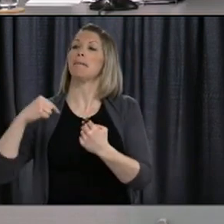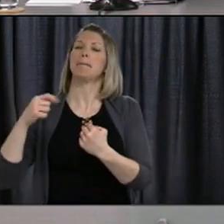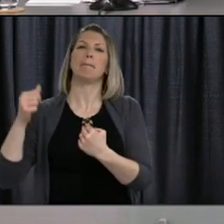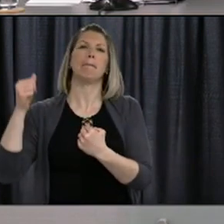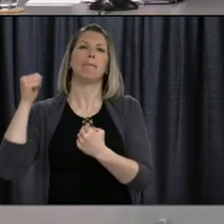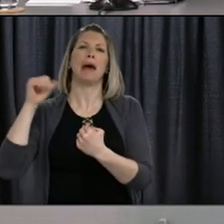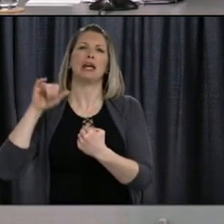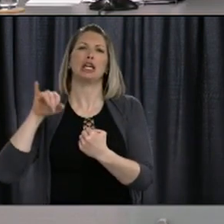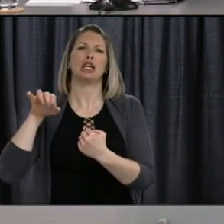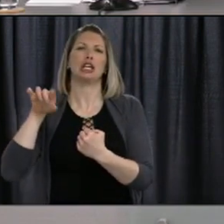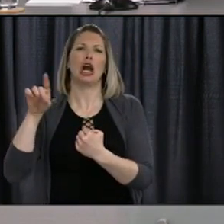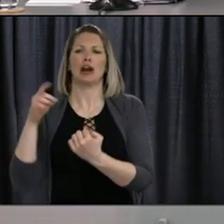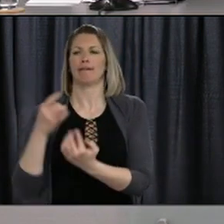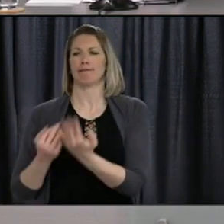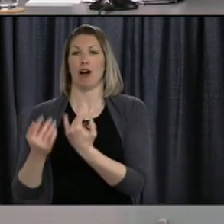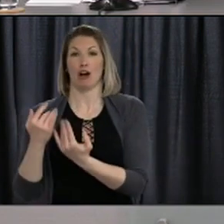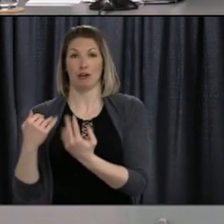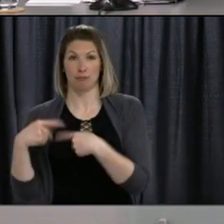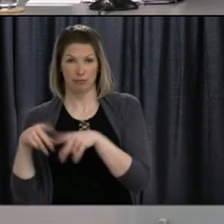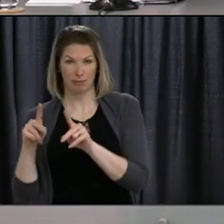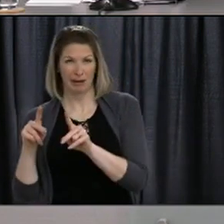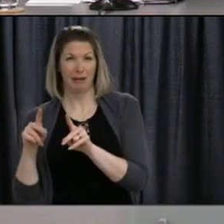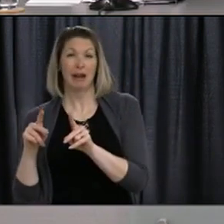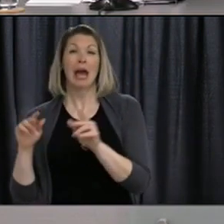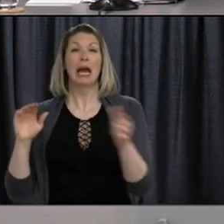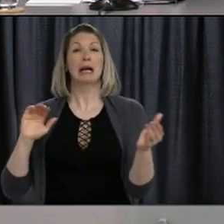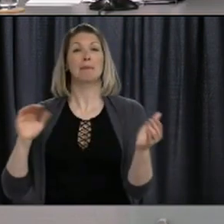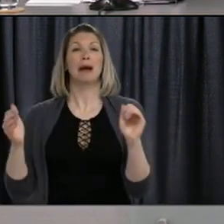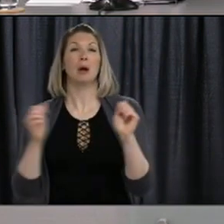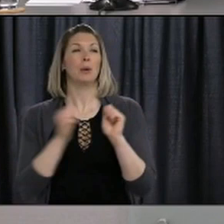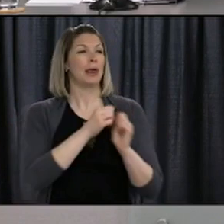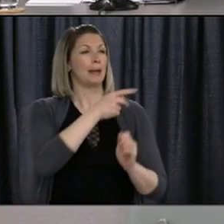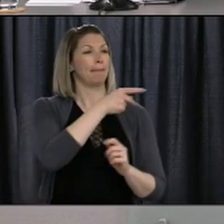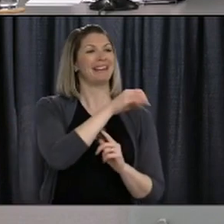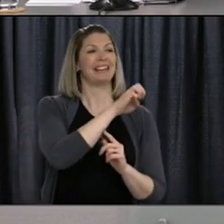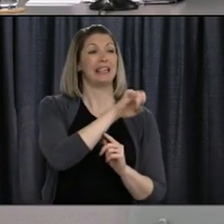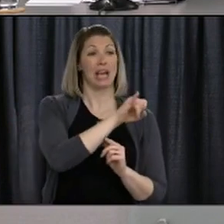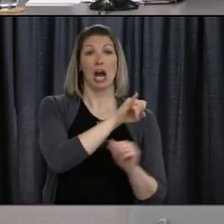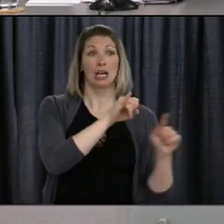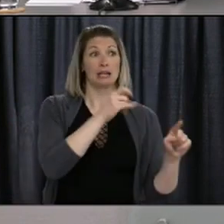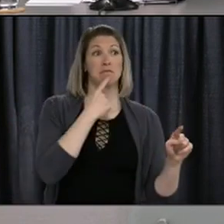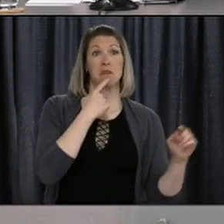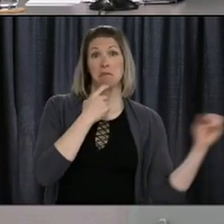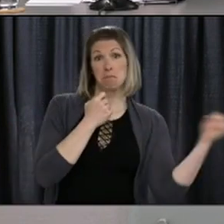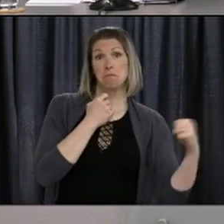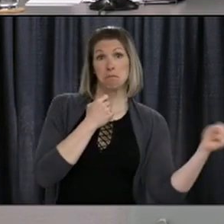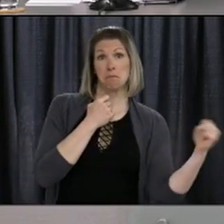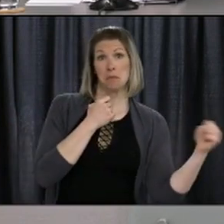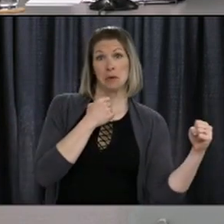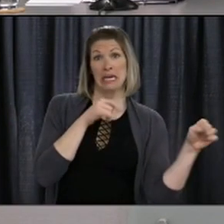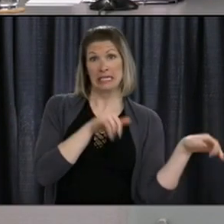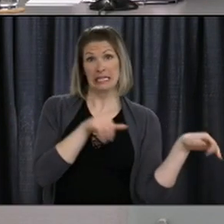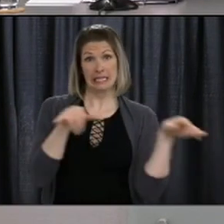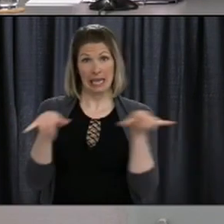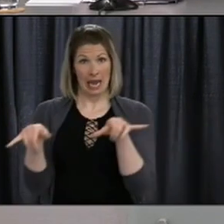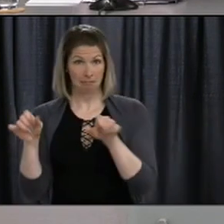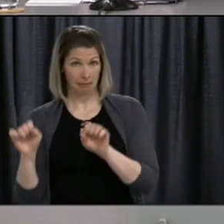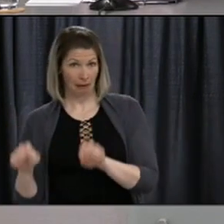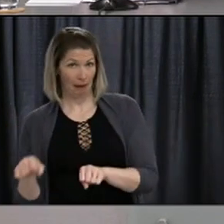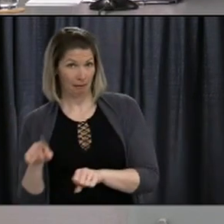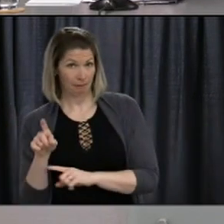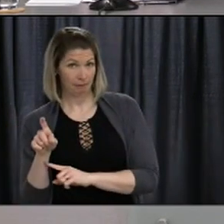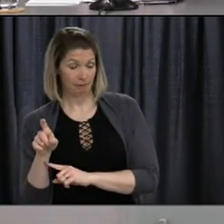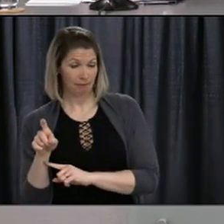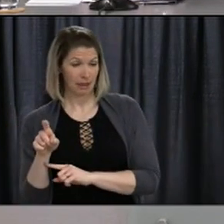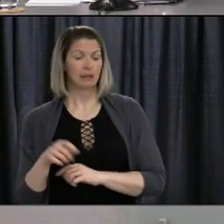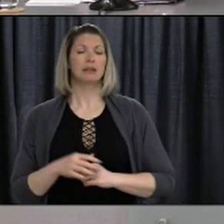where they have allowed five people from different households as long as that physical distance is maintained? So I think we have to look at the feasibility